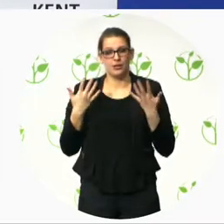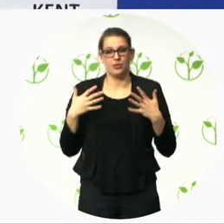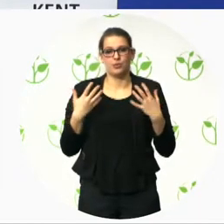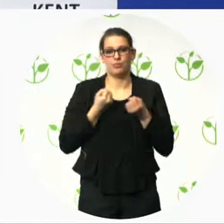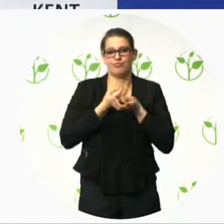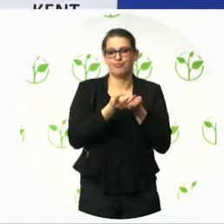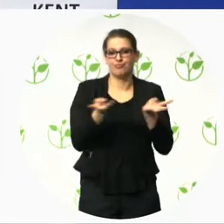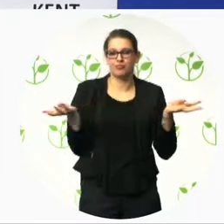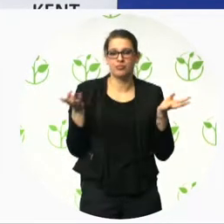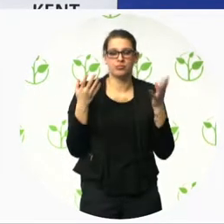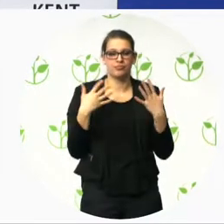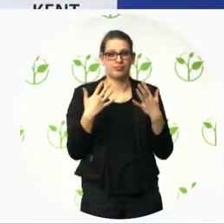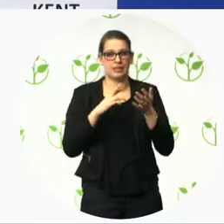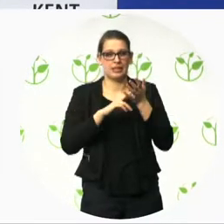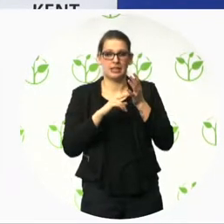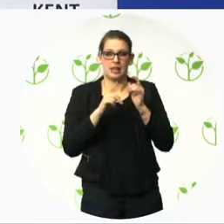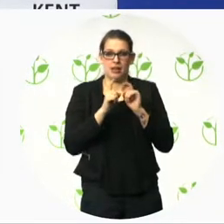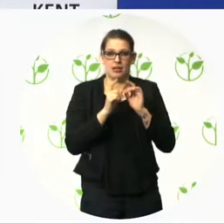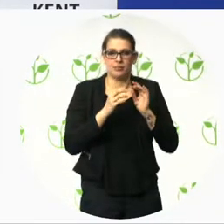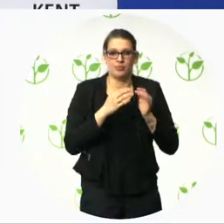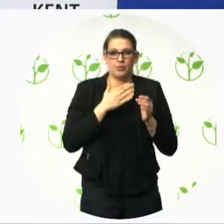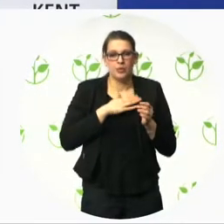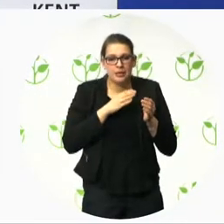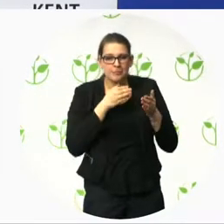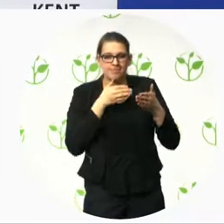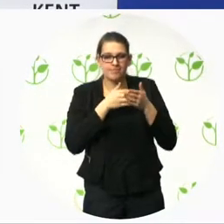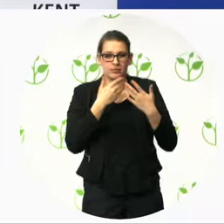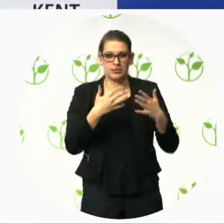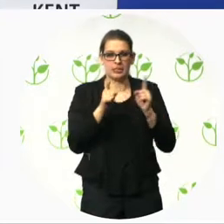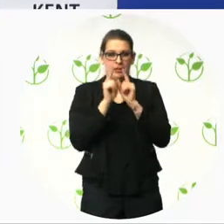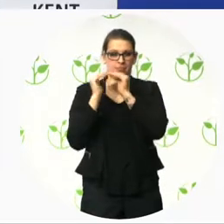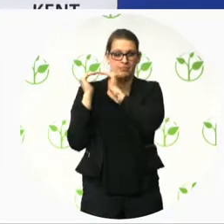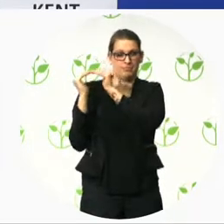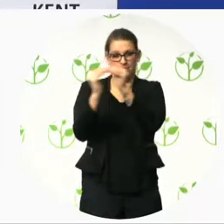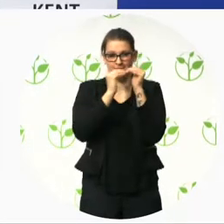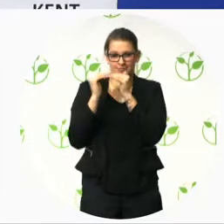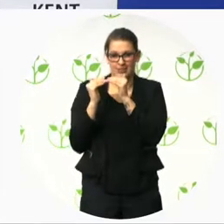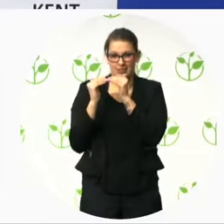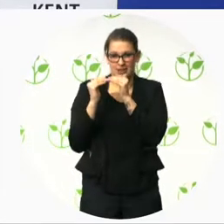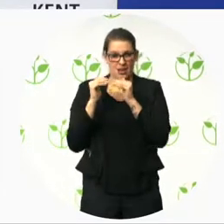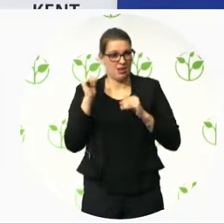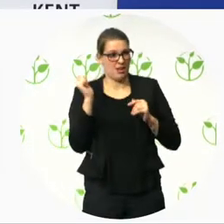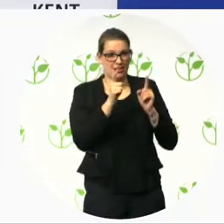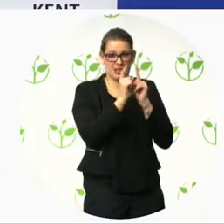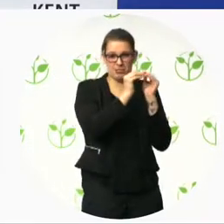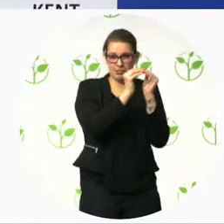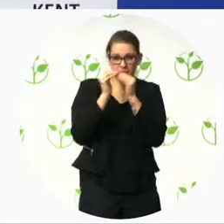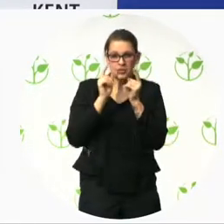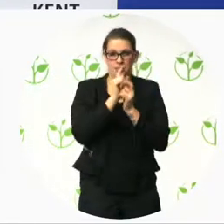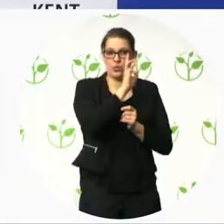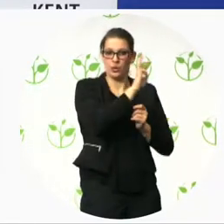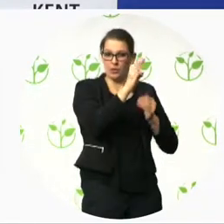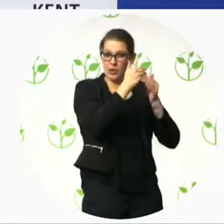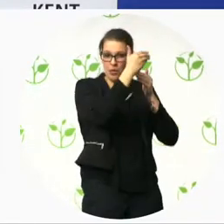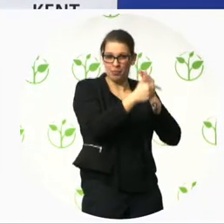It does so by harmonizing standards, not only for websites, but also for mobile apps, that can be used